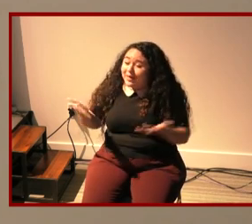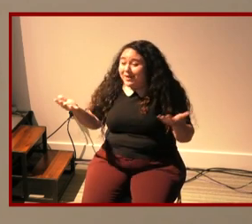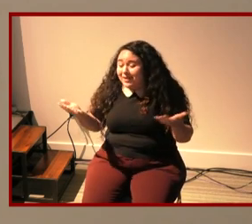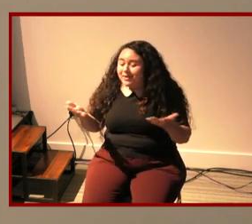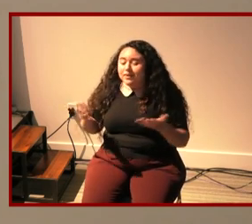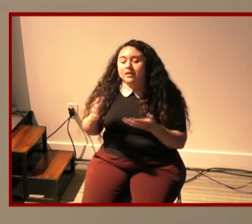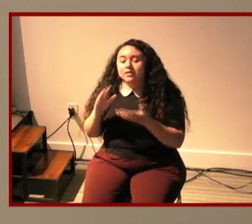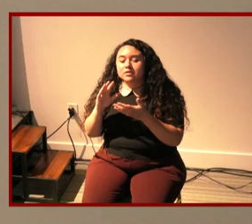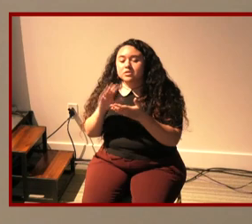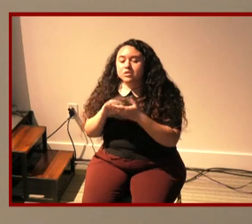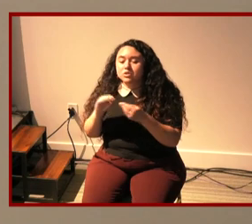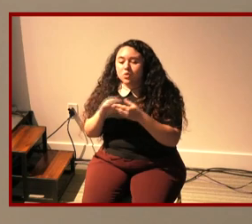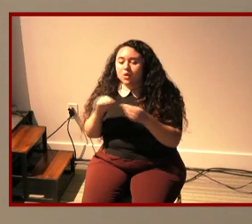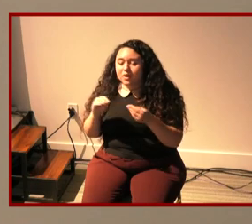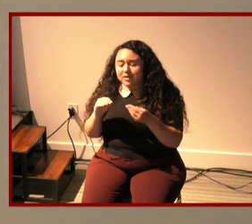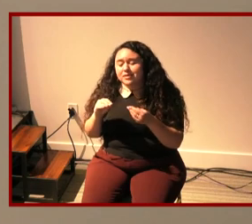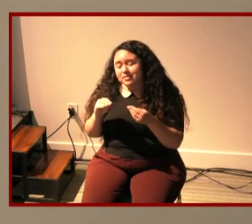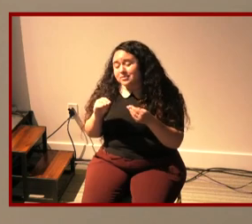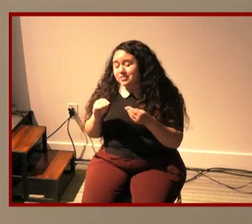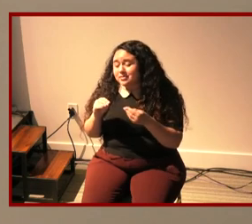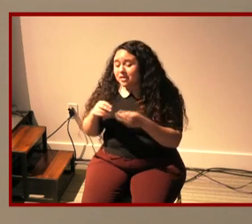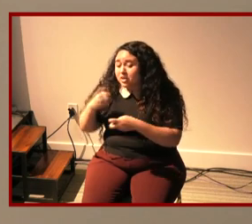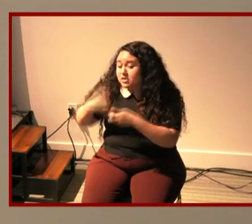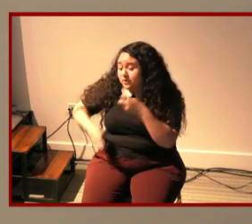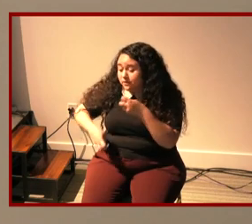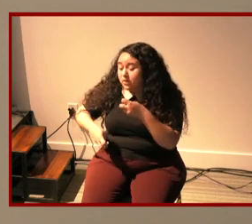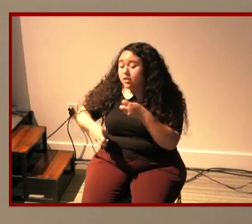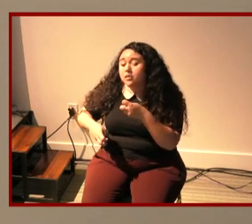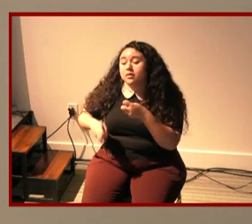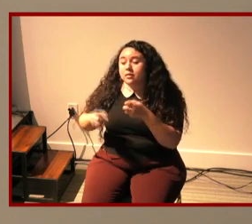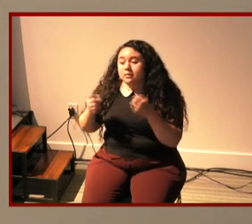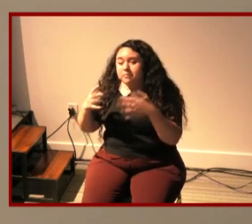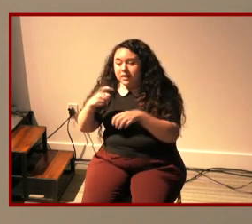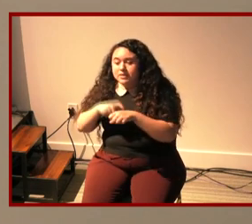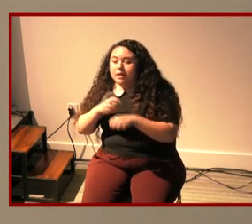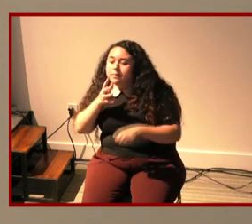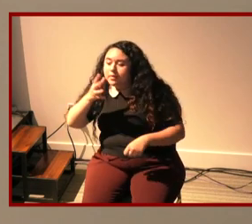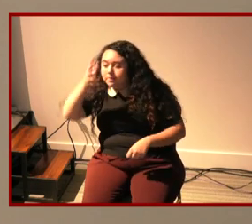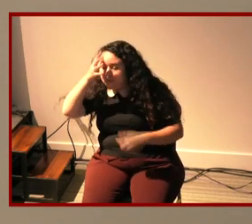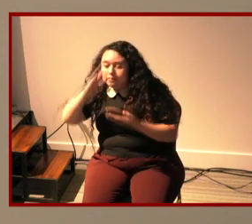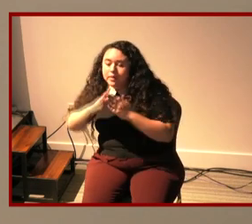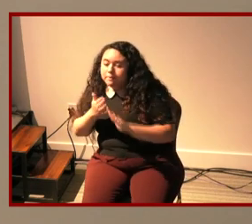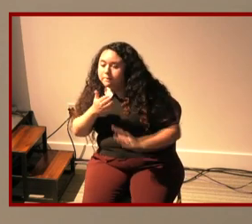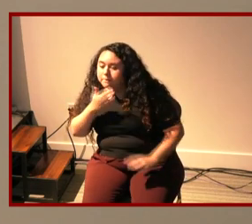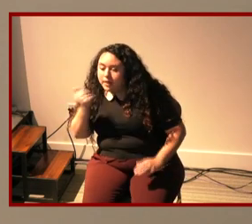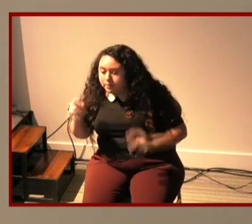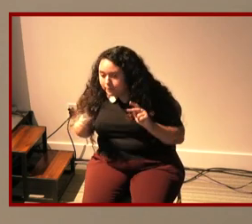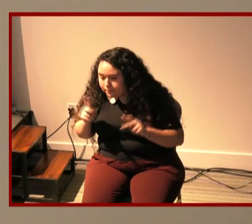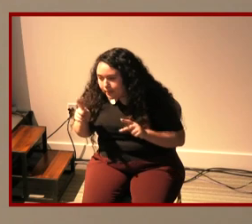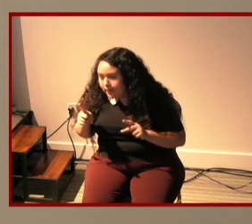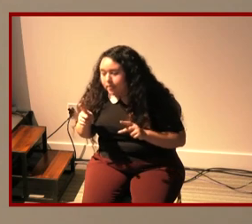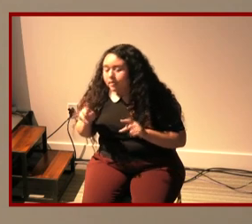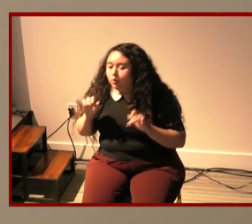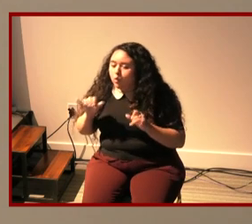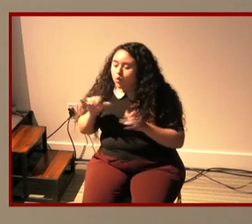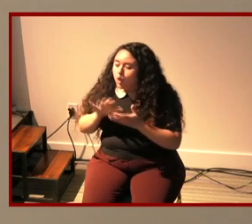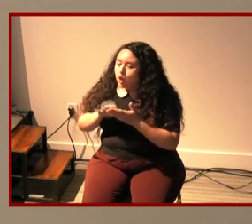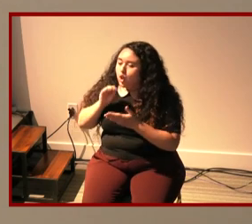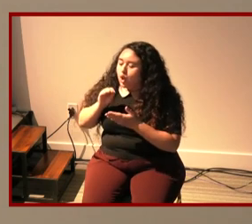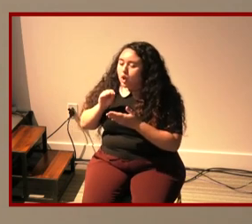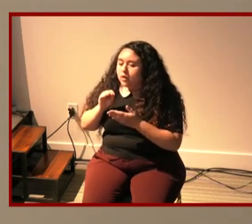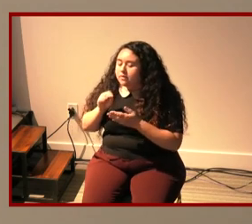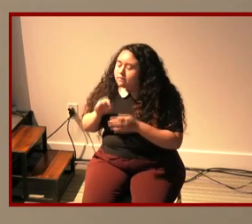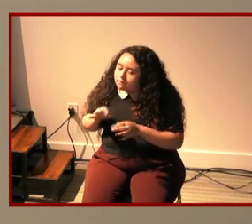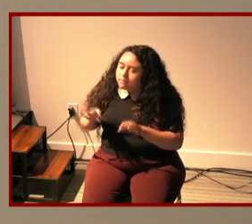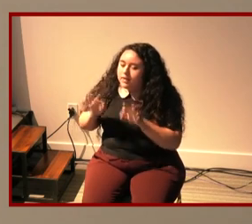even when the stories are really difficult a lot of times the parents become better people or or they you know they learn these incredibly valuable life